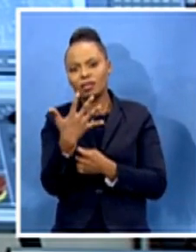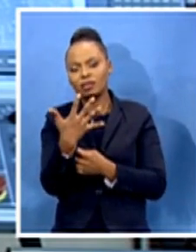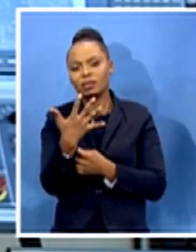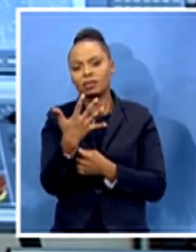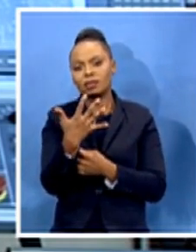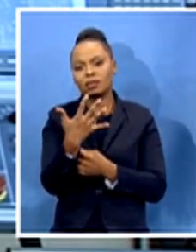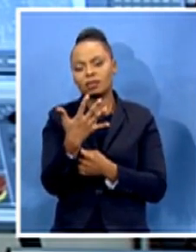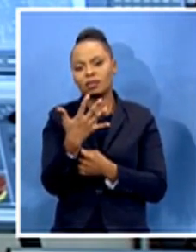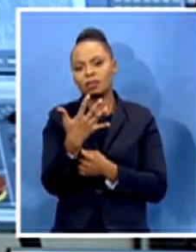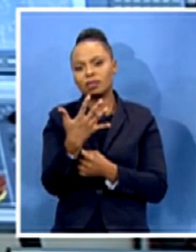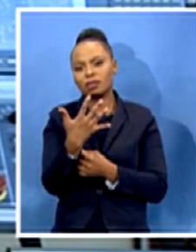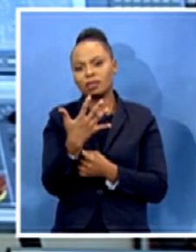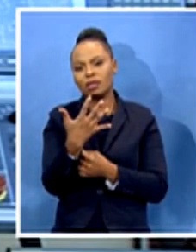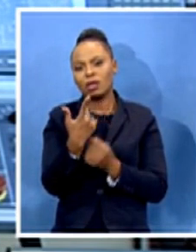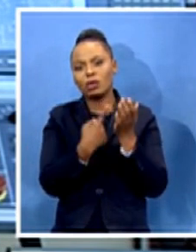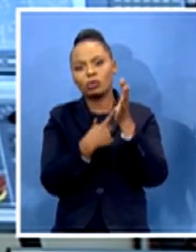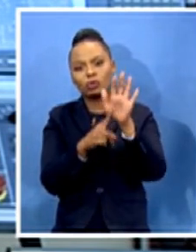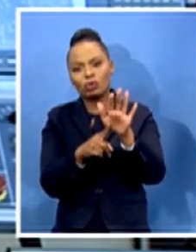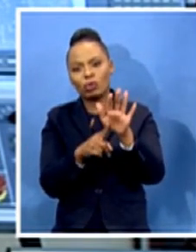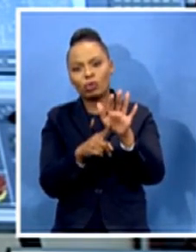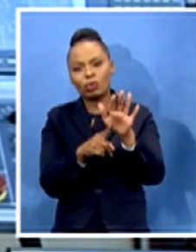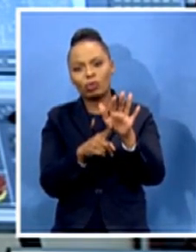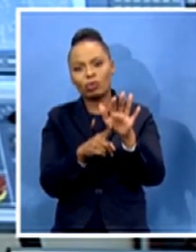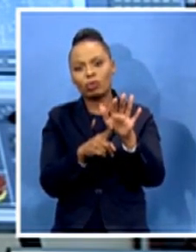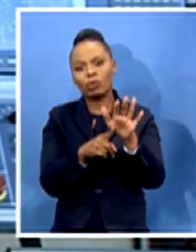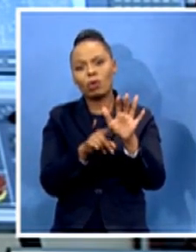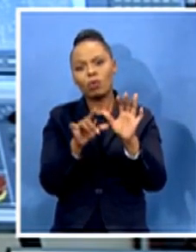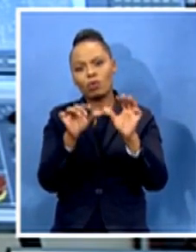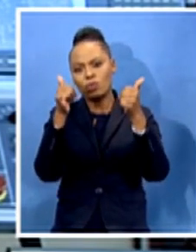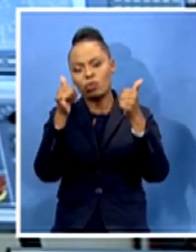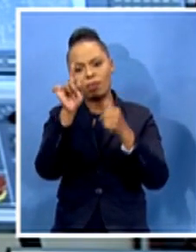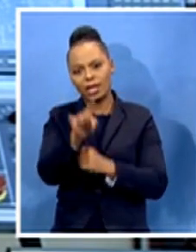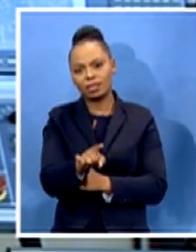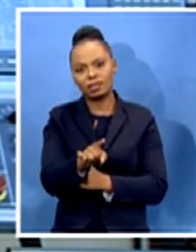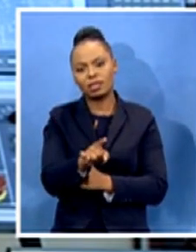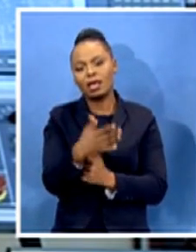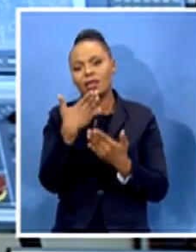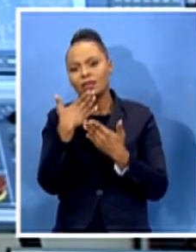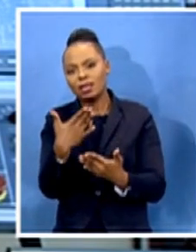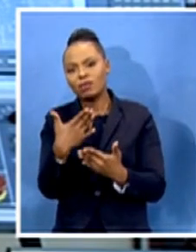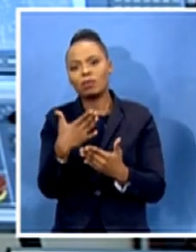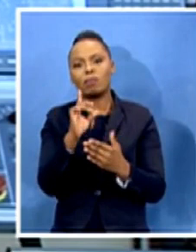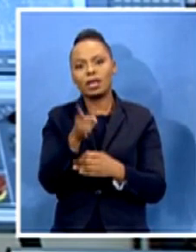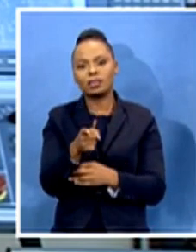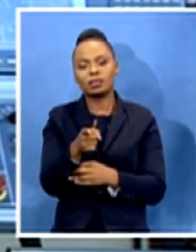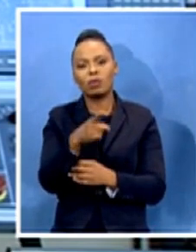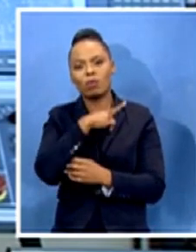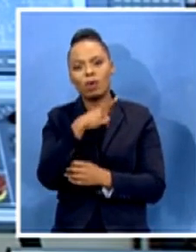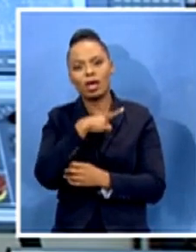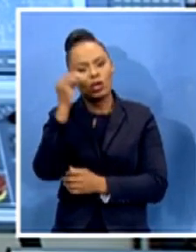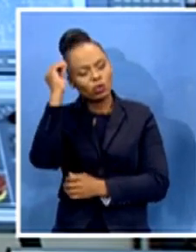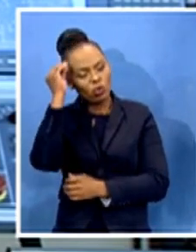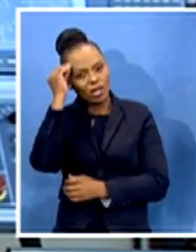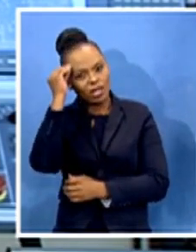how grateful we must be that we have hands. But then, also we have the knowledge in engineering to produce devices